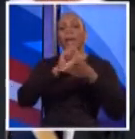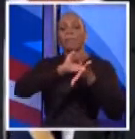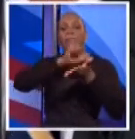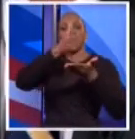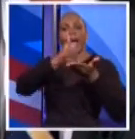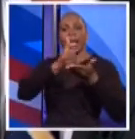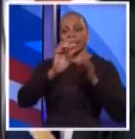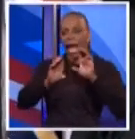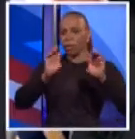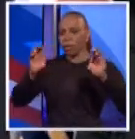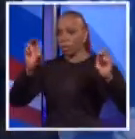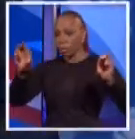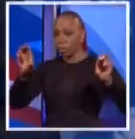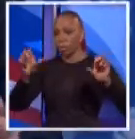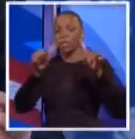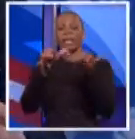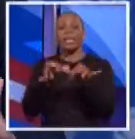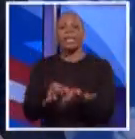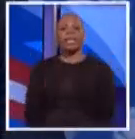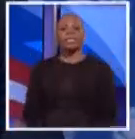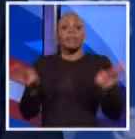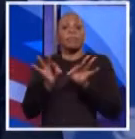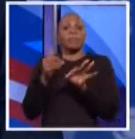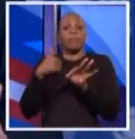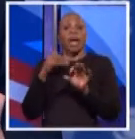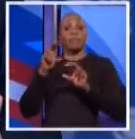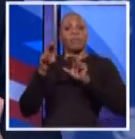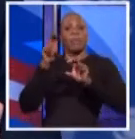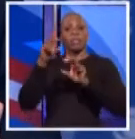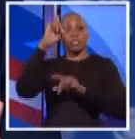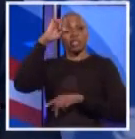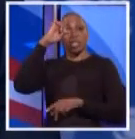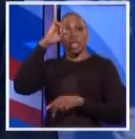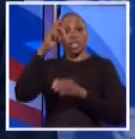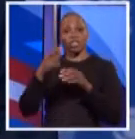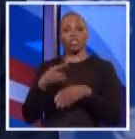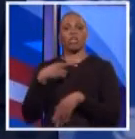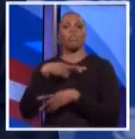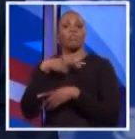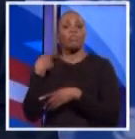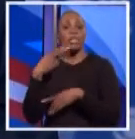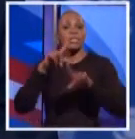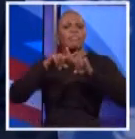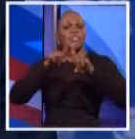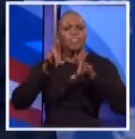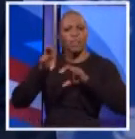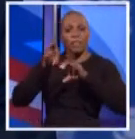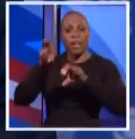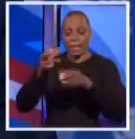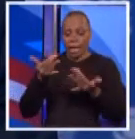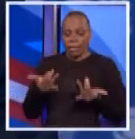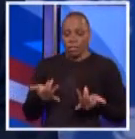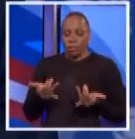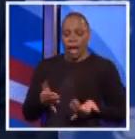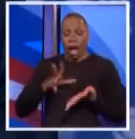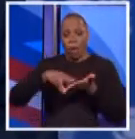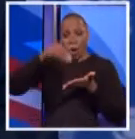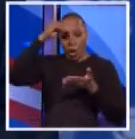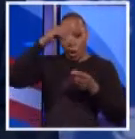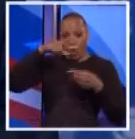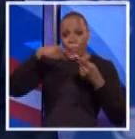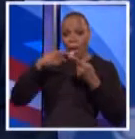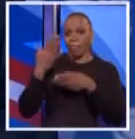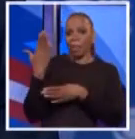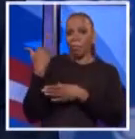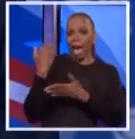It's very important that we have an investment that also considers the risk of different investments. Right now we learned from the last economic